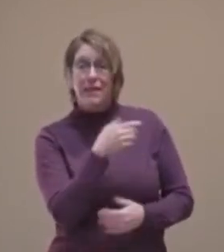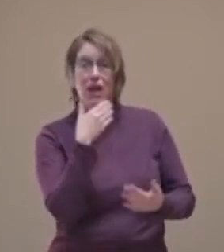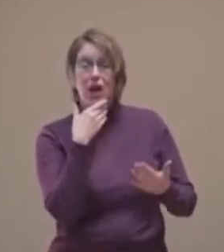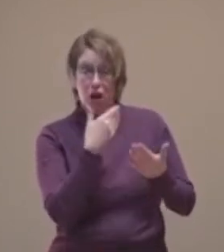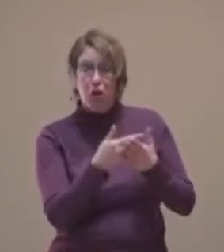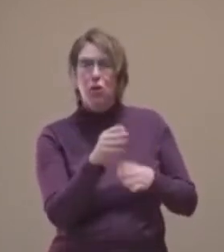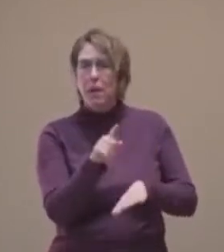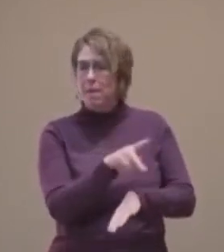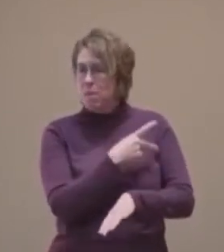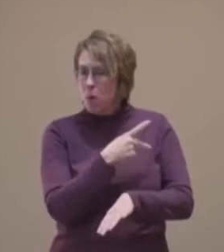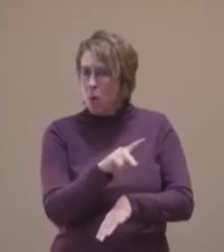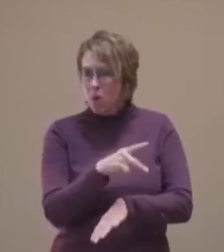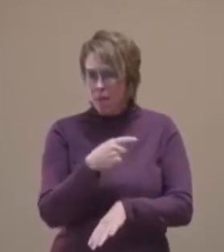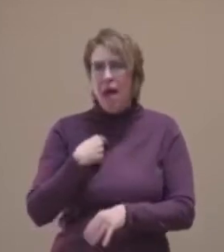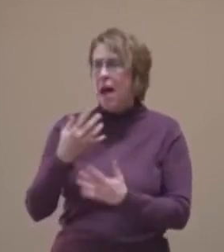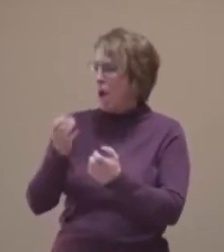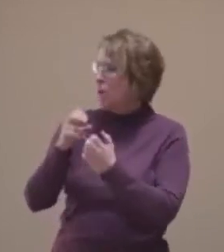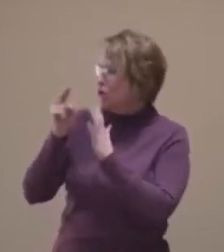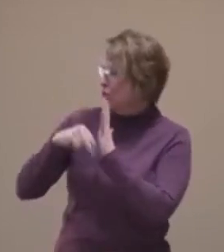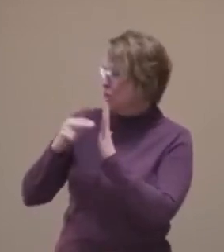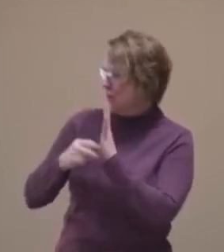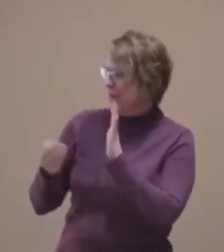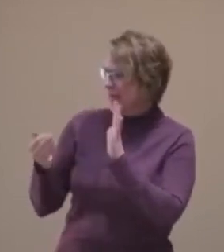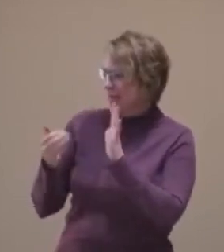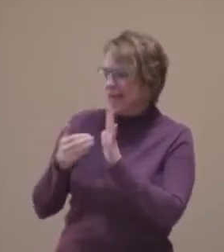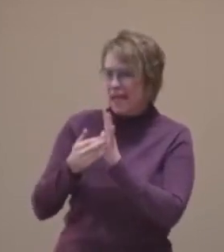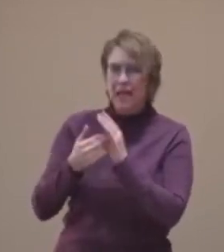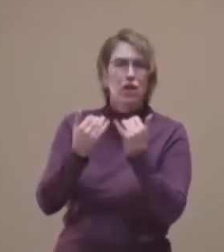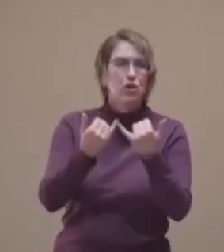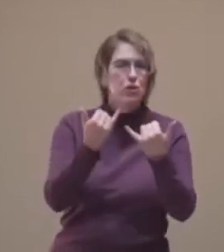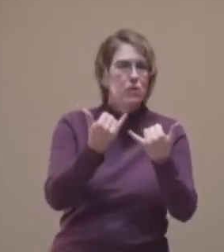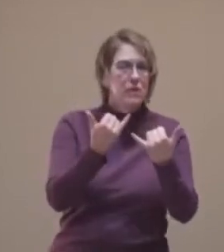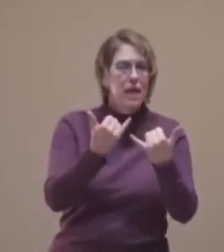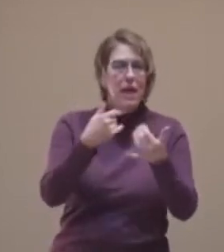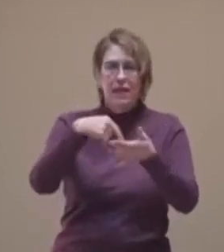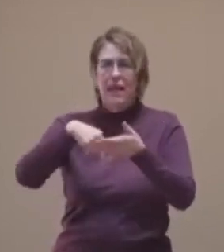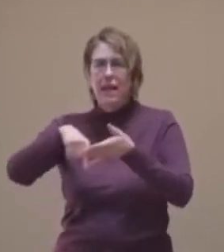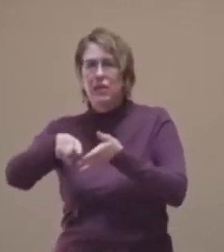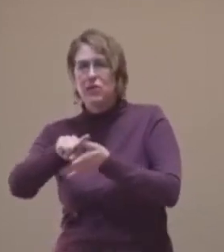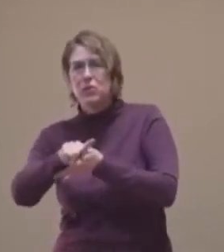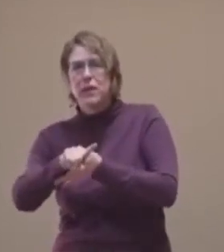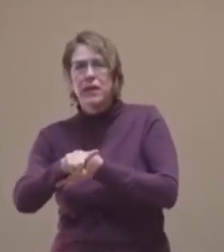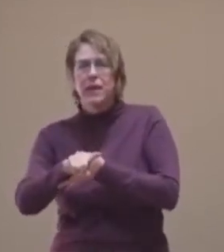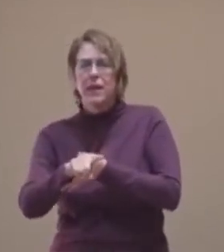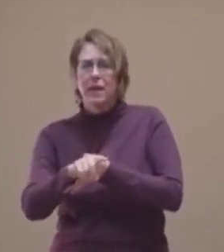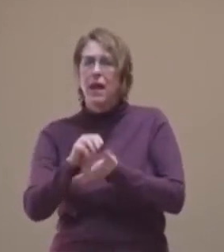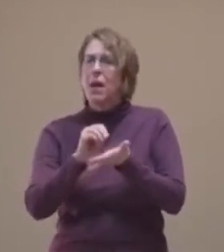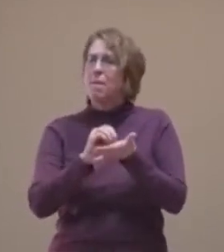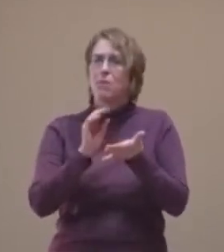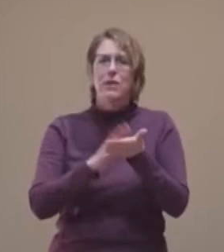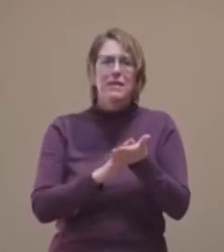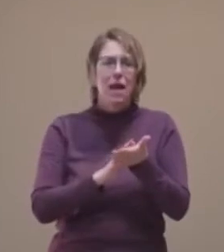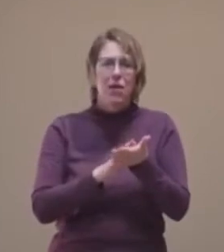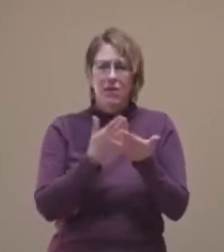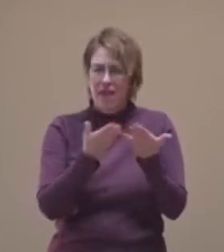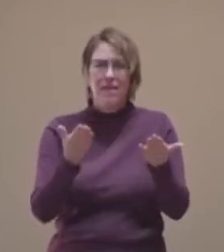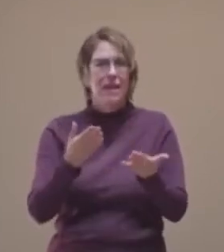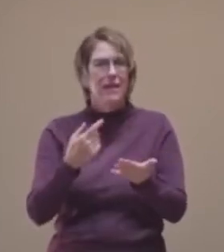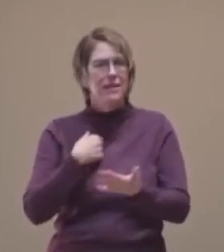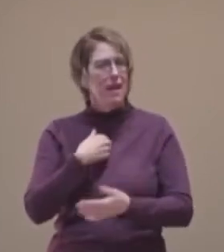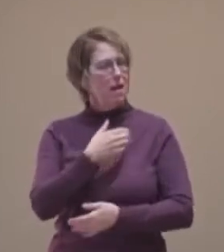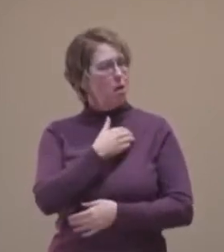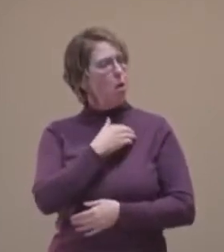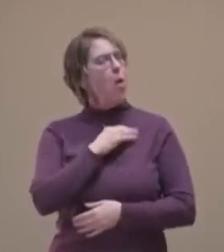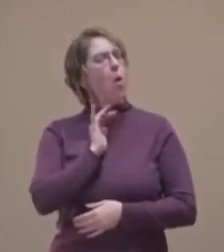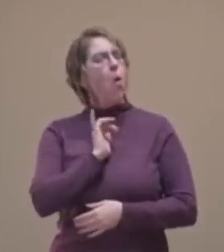it to you to read again today and throughout your week. Write down the verses that call to you, because there's really so much in there. So